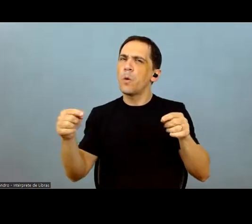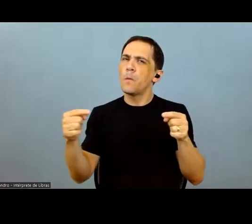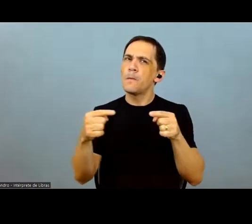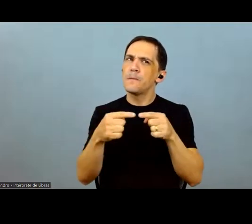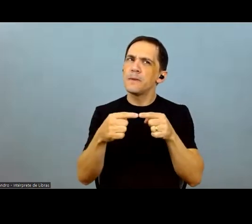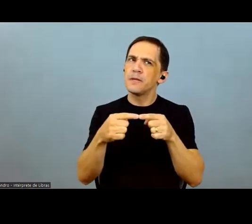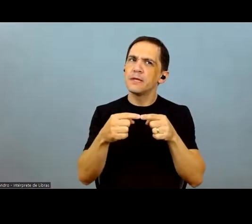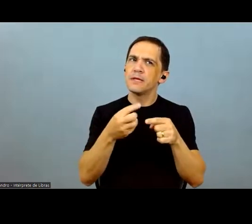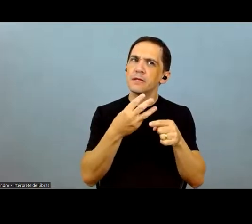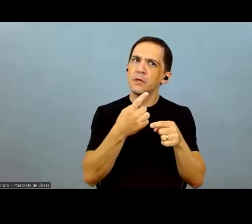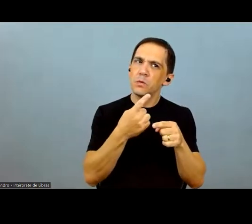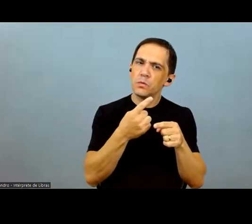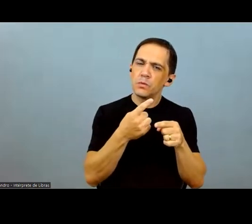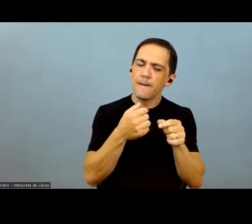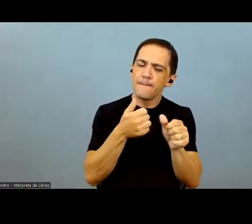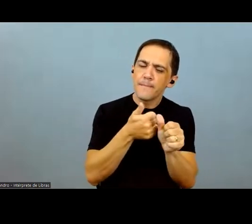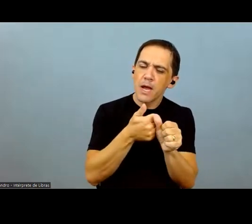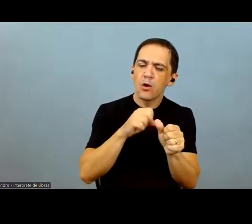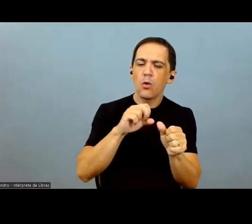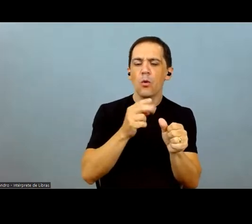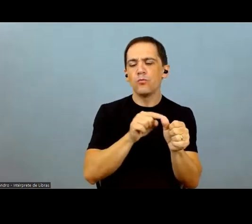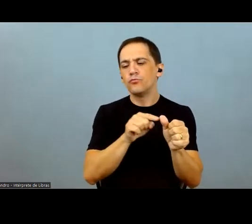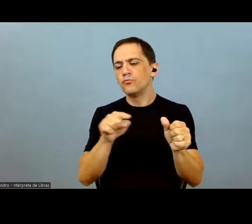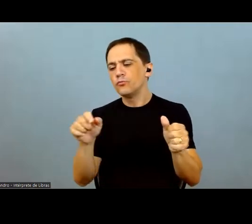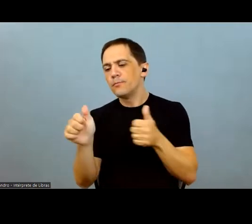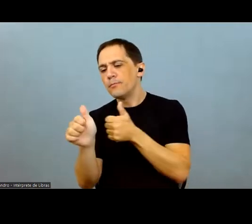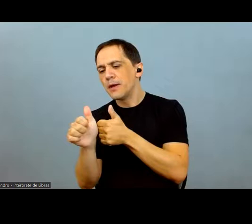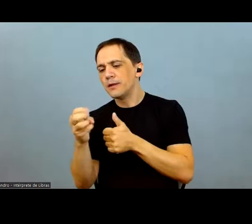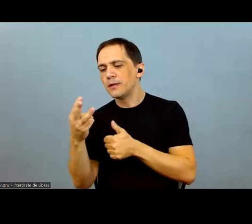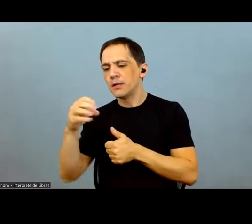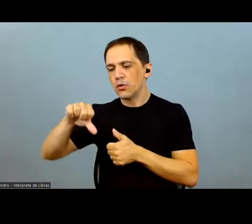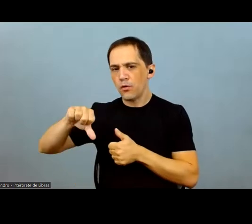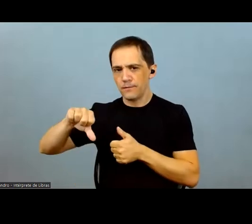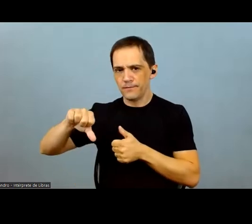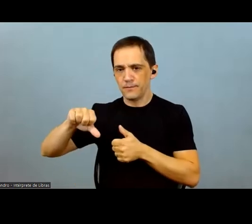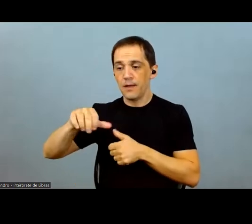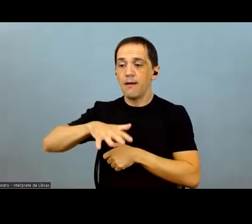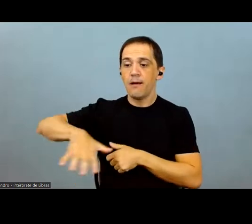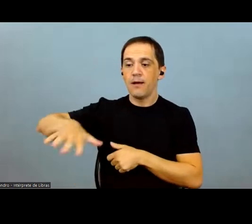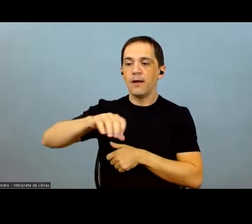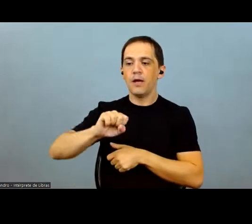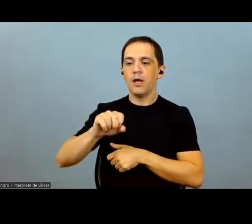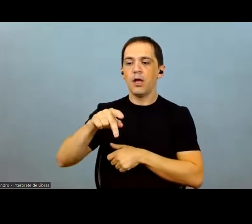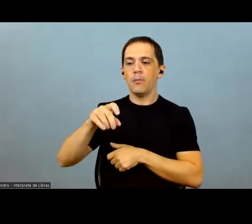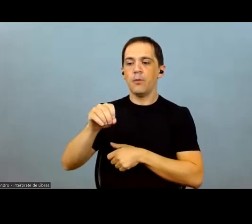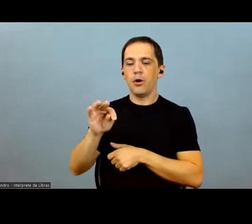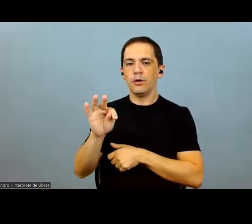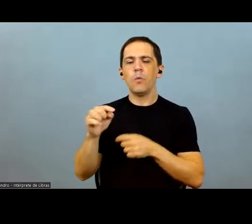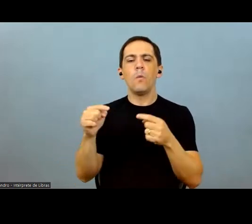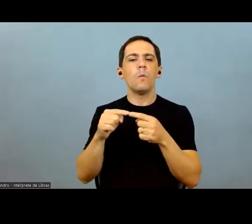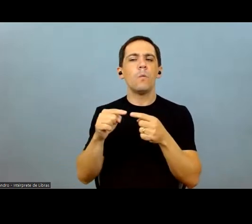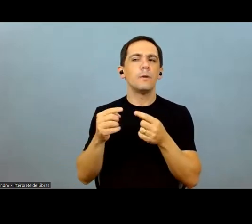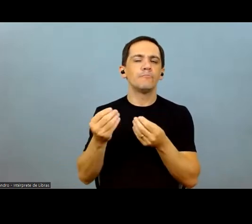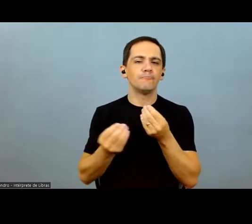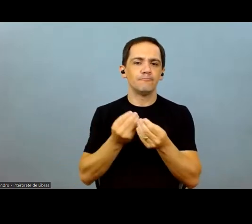do you think we should hit 31 or 39? I'm trying to understand what spot prices